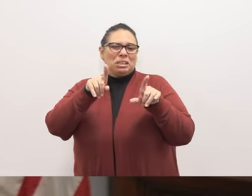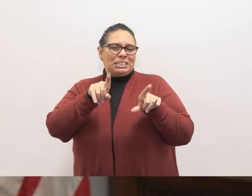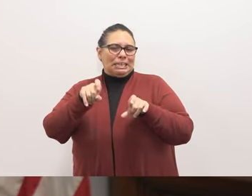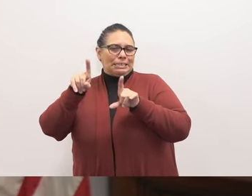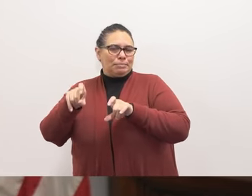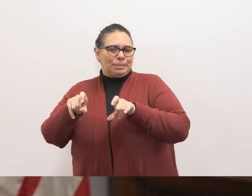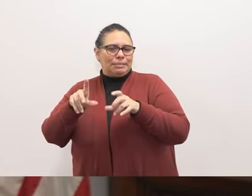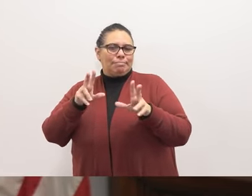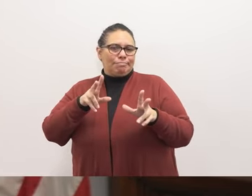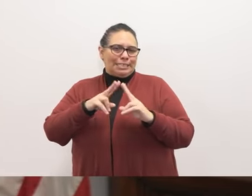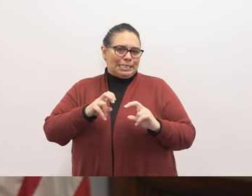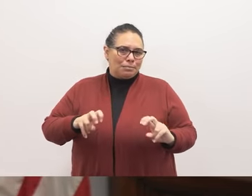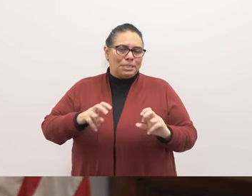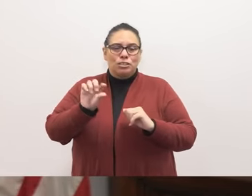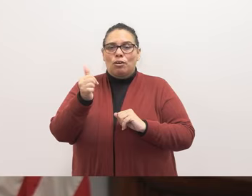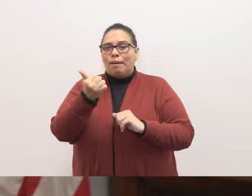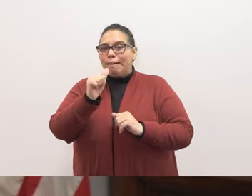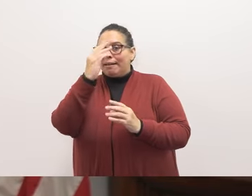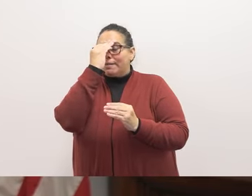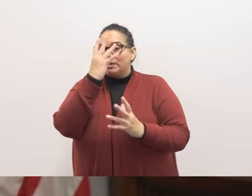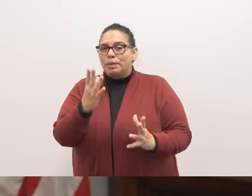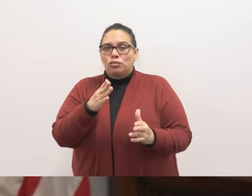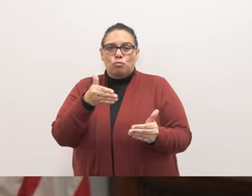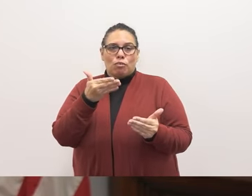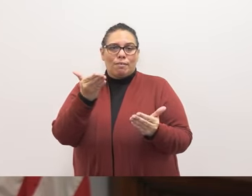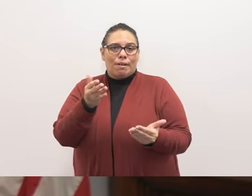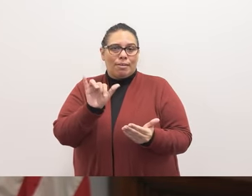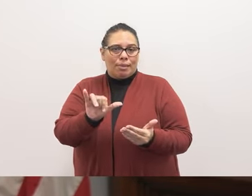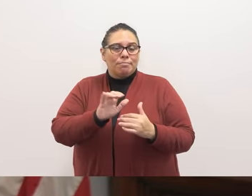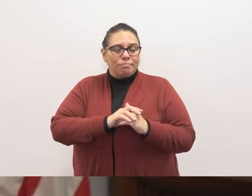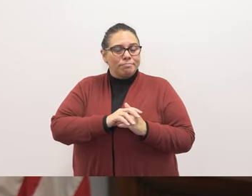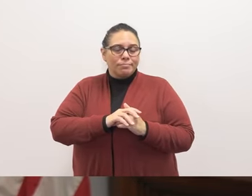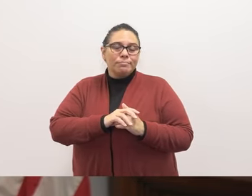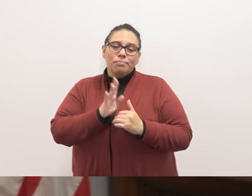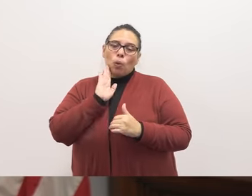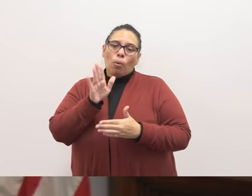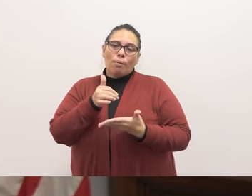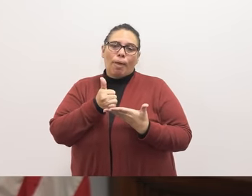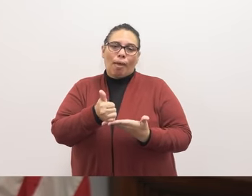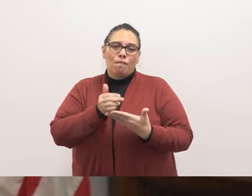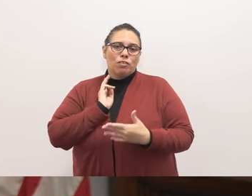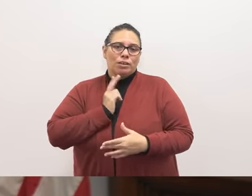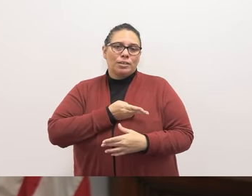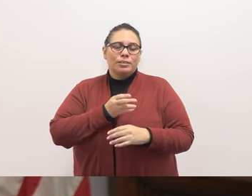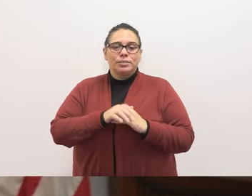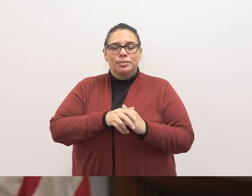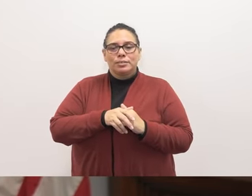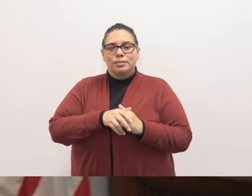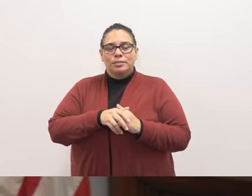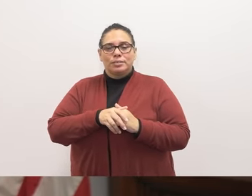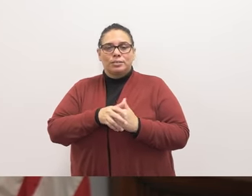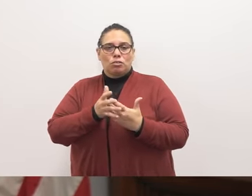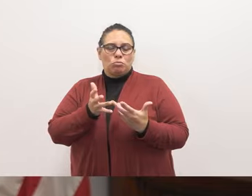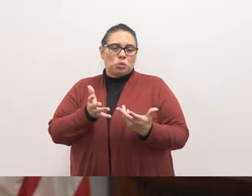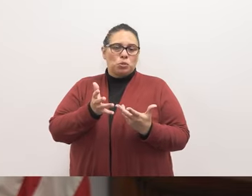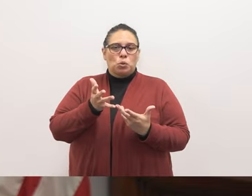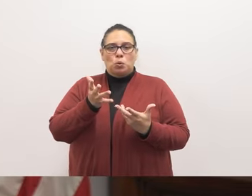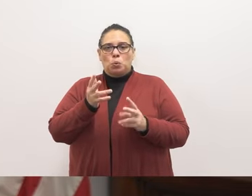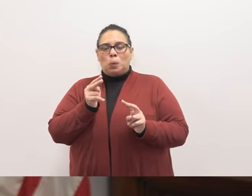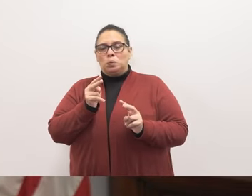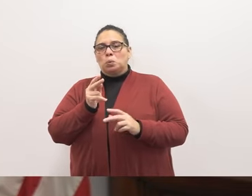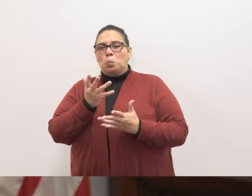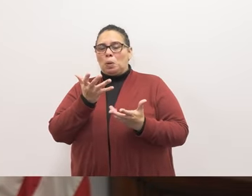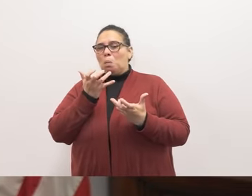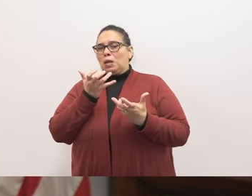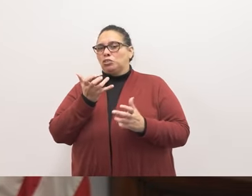So, any information that they could provide regarding that I think would be helpful for us as we look to adopting our monitoring